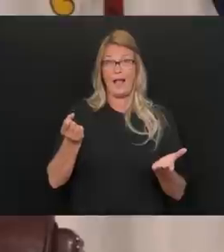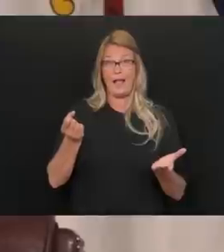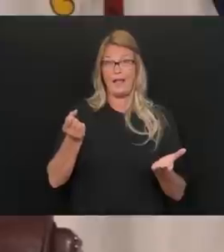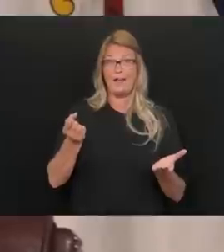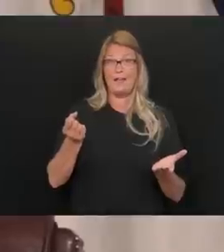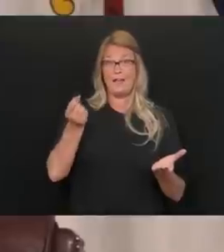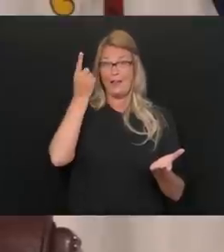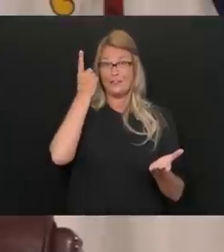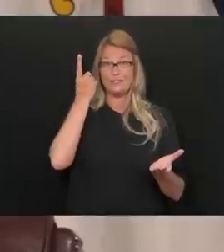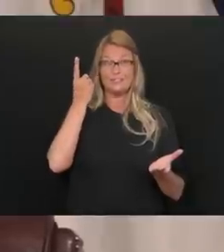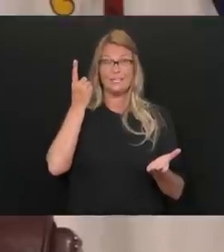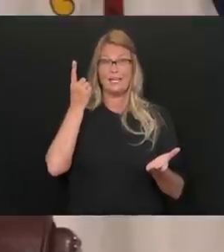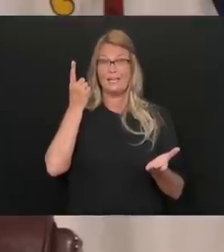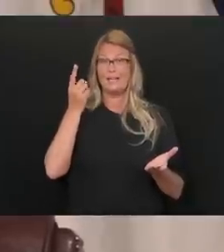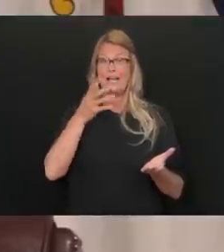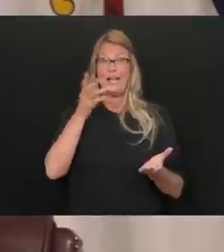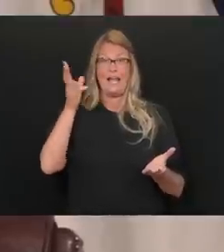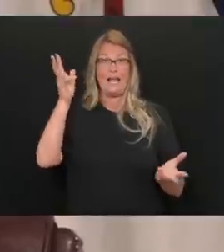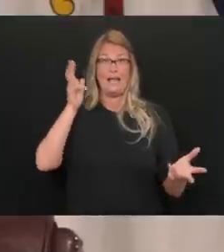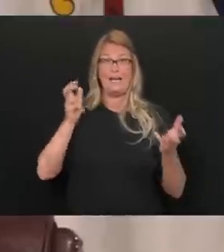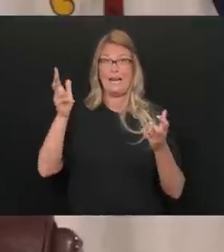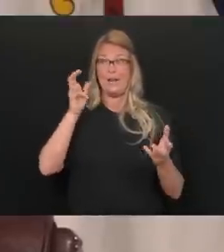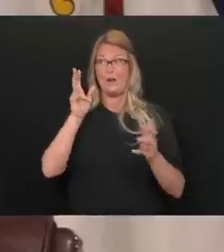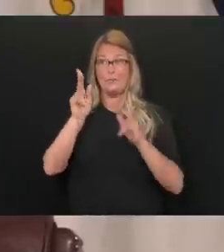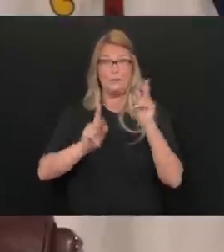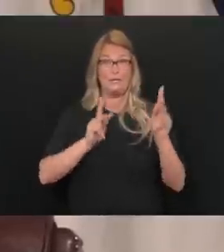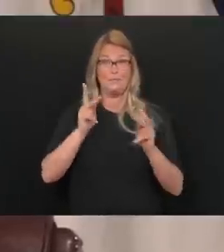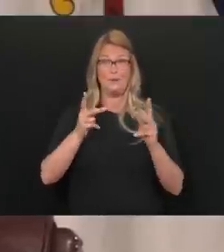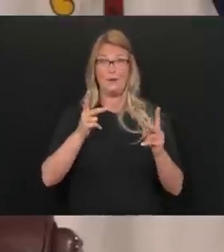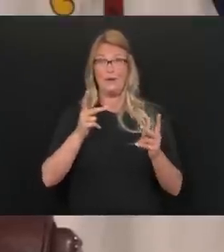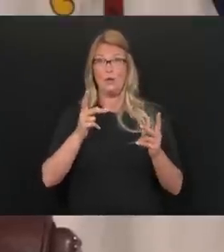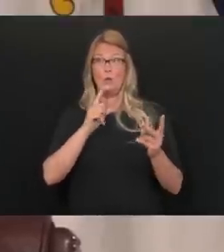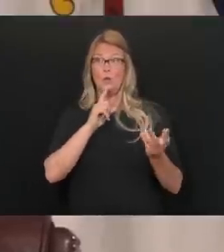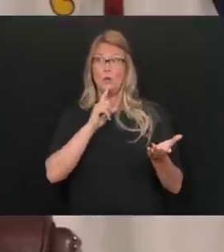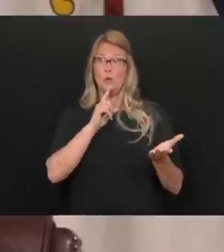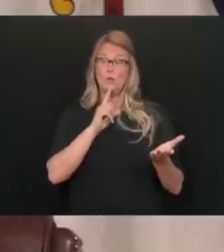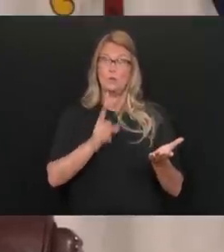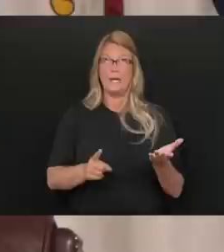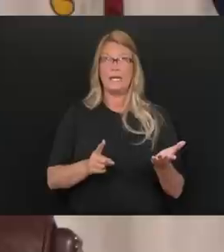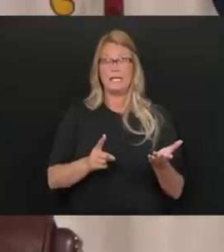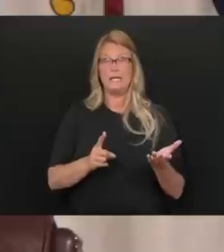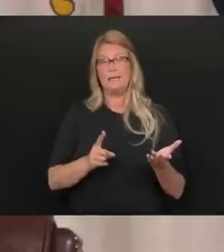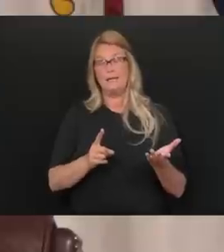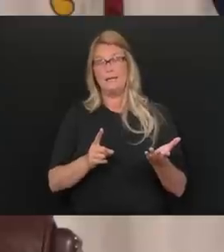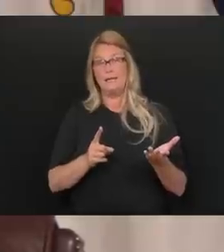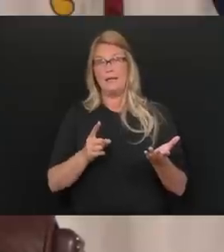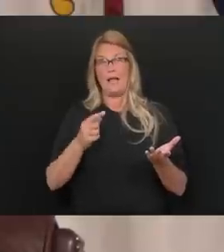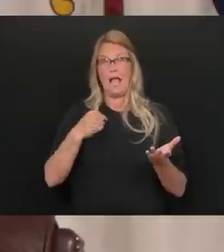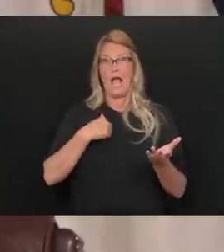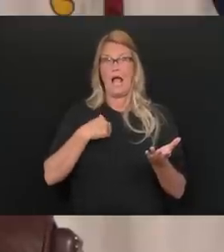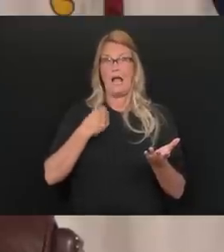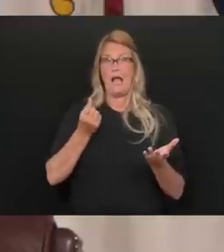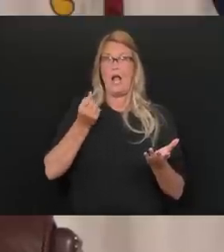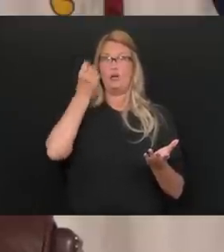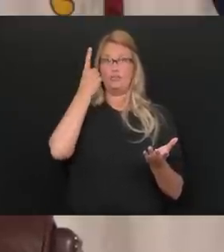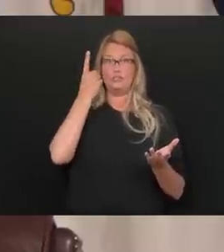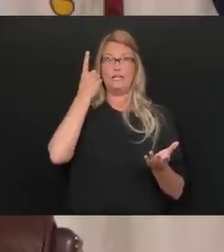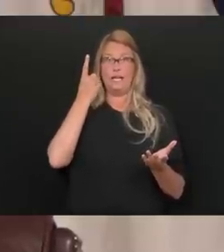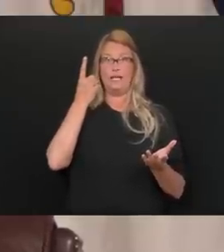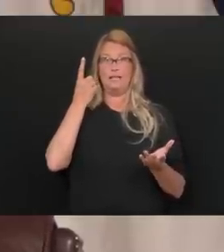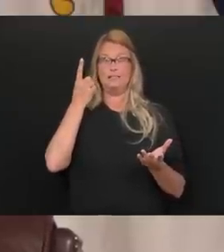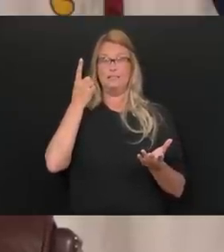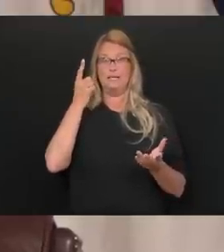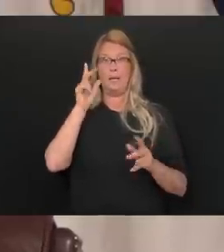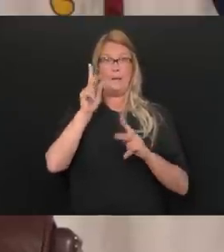all kinds of voices screaming out and then not real, not really to me, but I hear it. I hear it in my